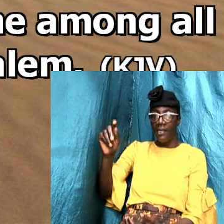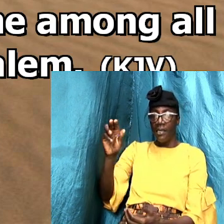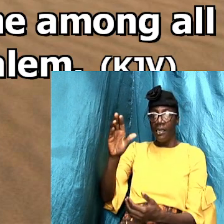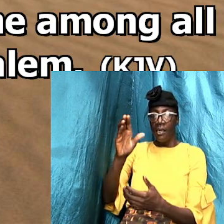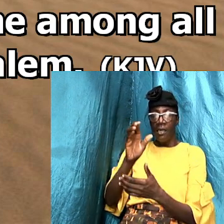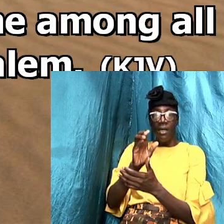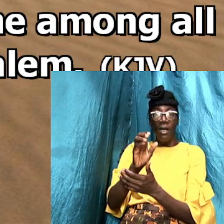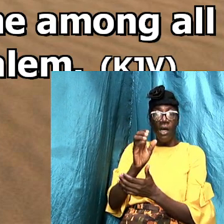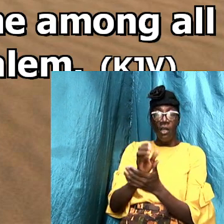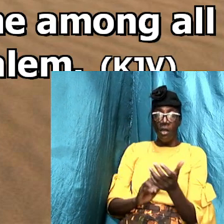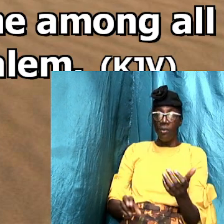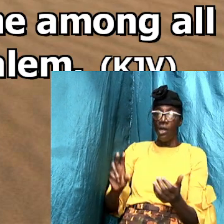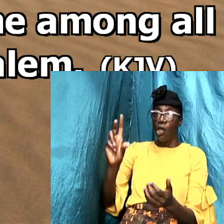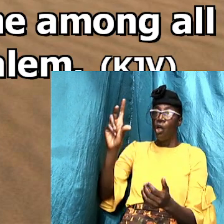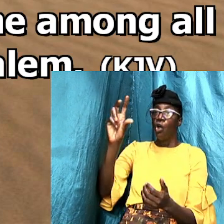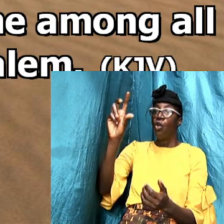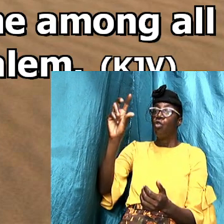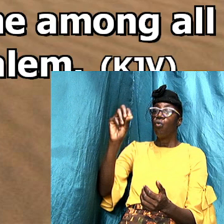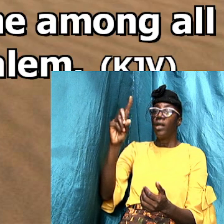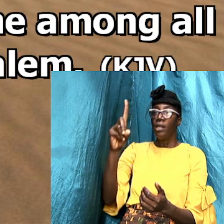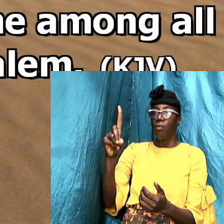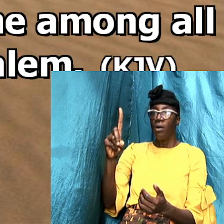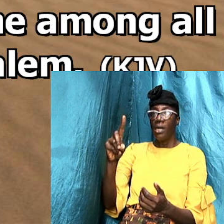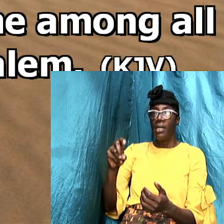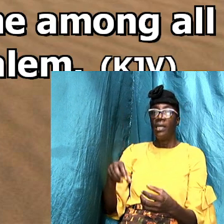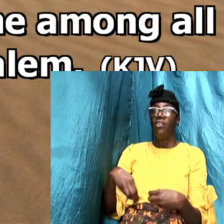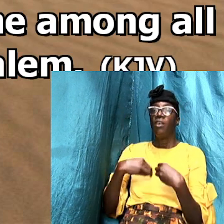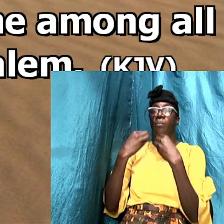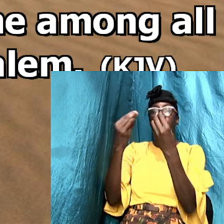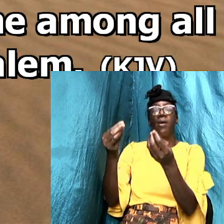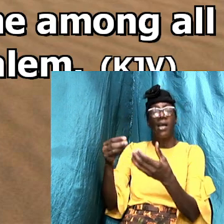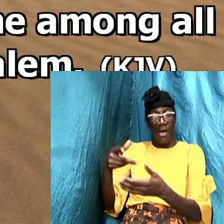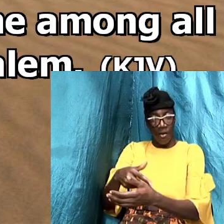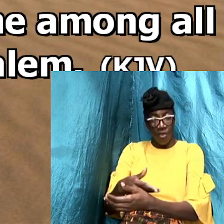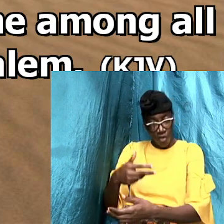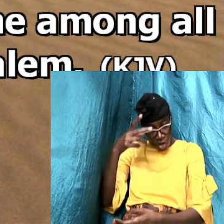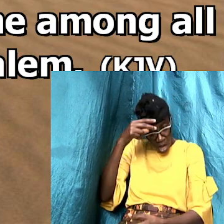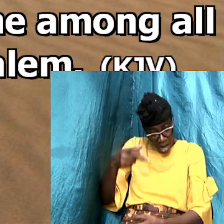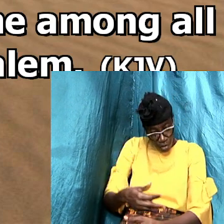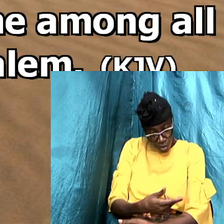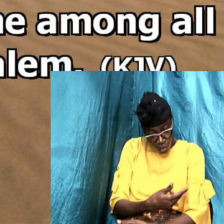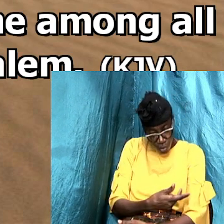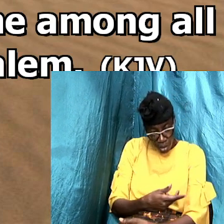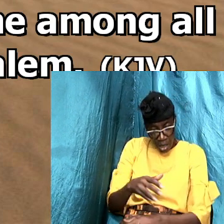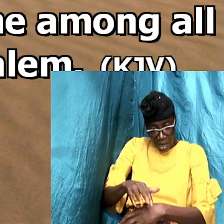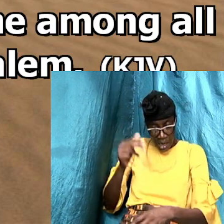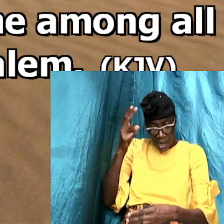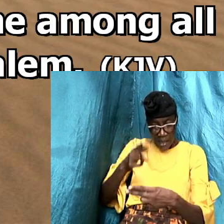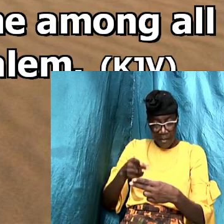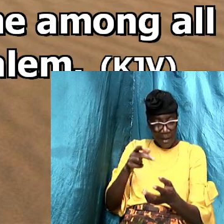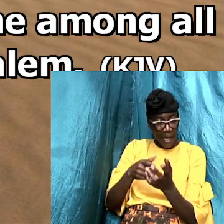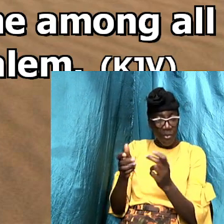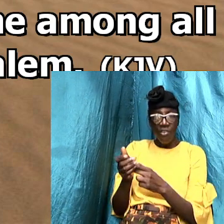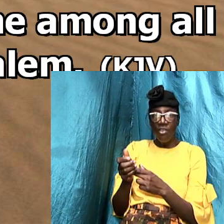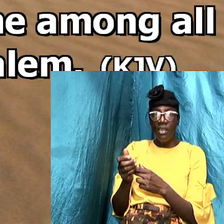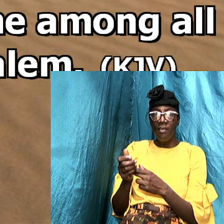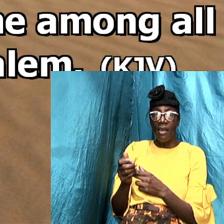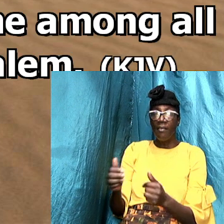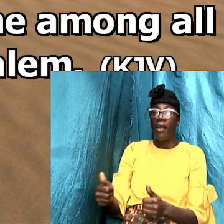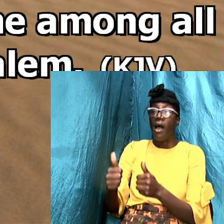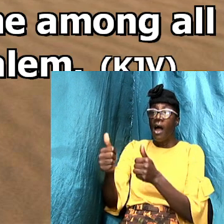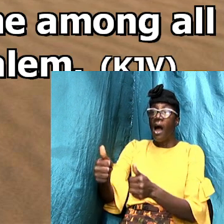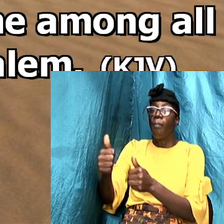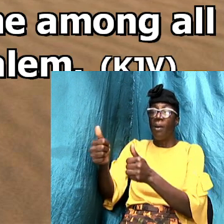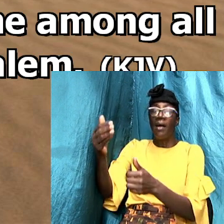shall call his name Jesus for he shall save his people from their sins so look here the apostles knew